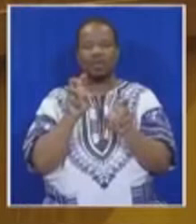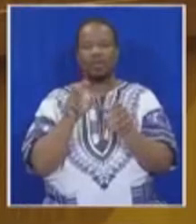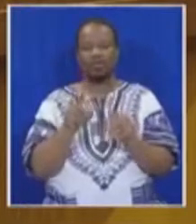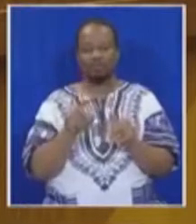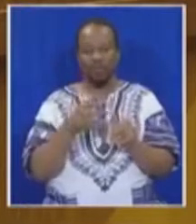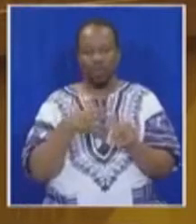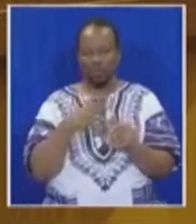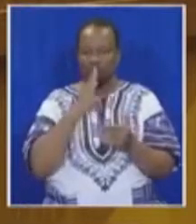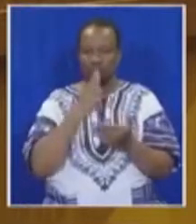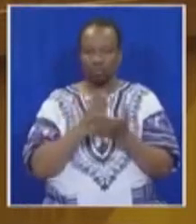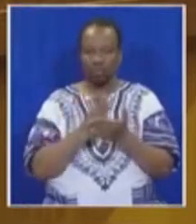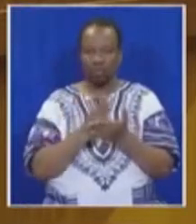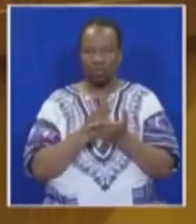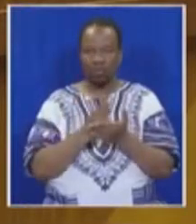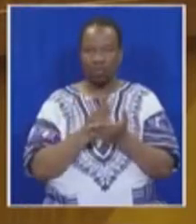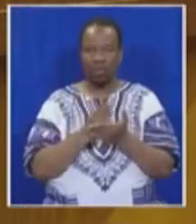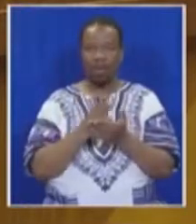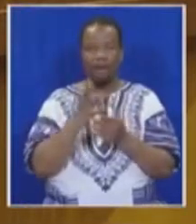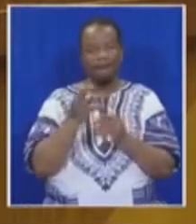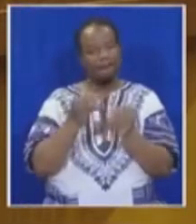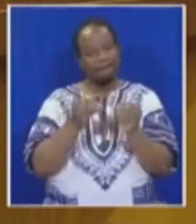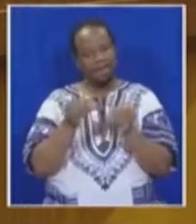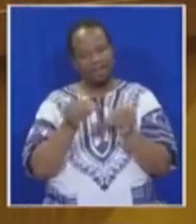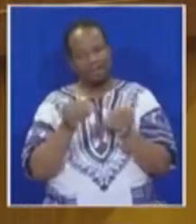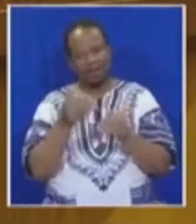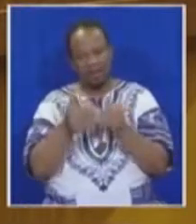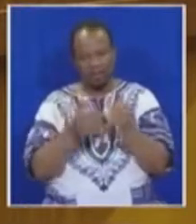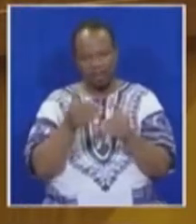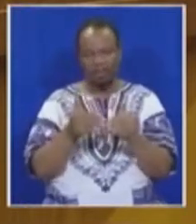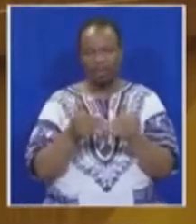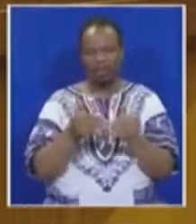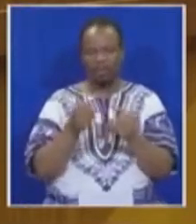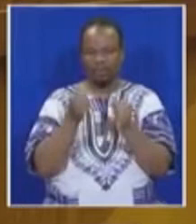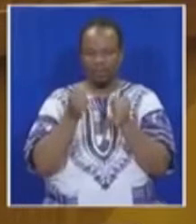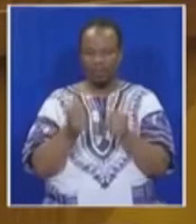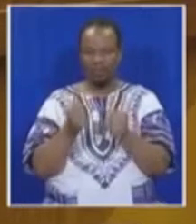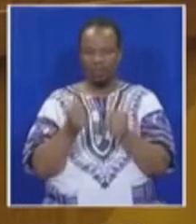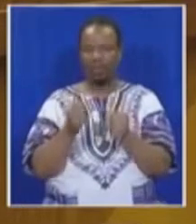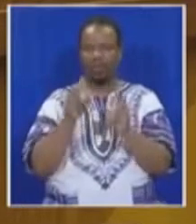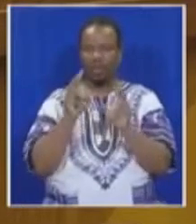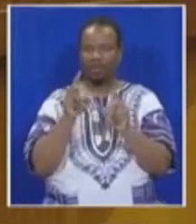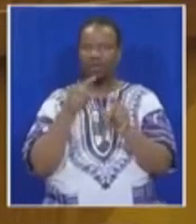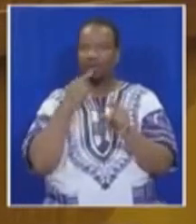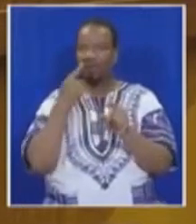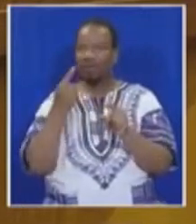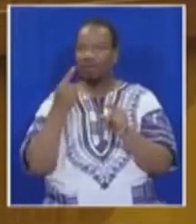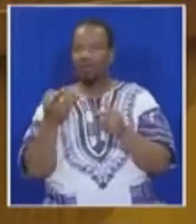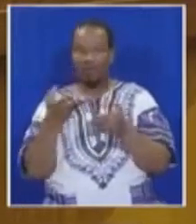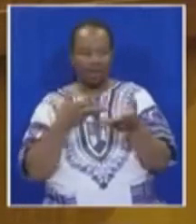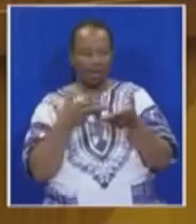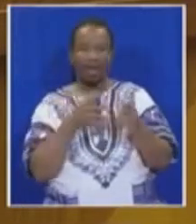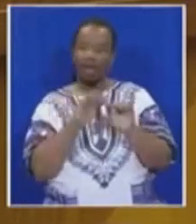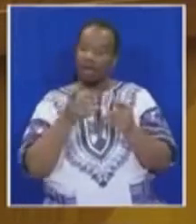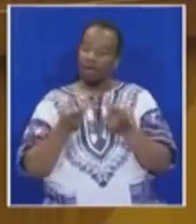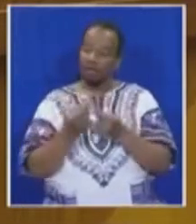ensure that there is better management of it. It's a complex issue. If you play the gallery, you will set the country on fire.